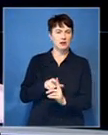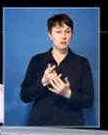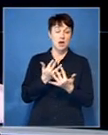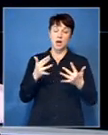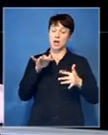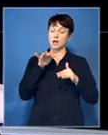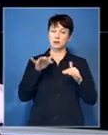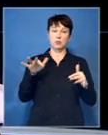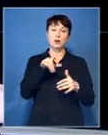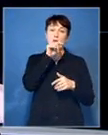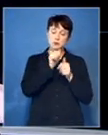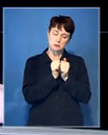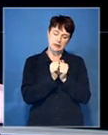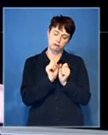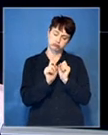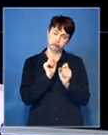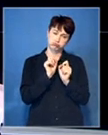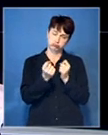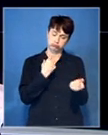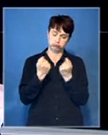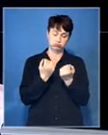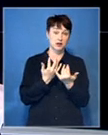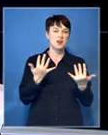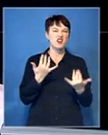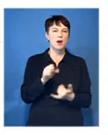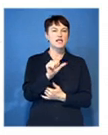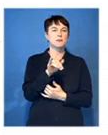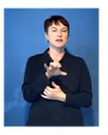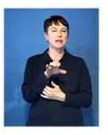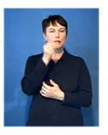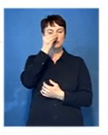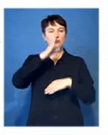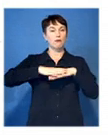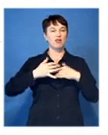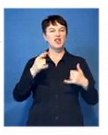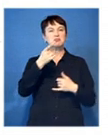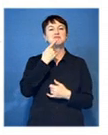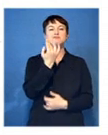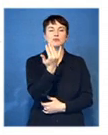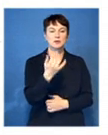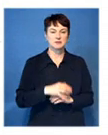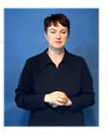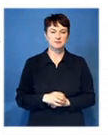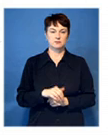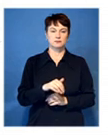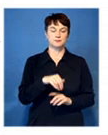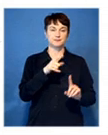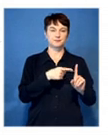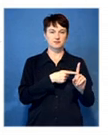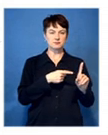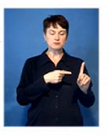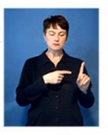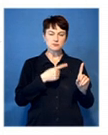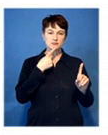condolences on Twitter. Let's see what you've had to say at SABC News Online, starting with ANC spokesperson Zizi